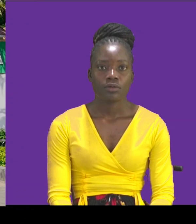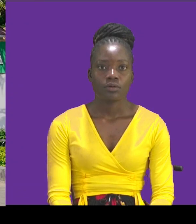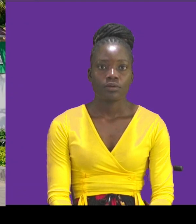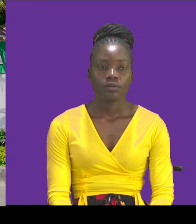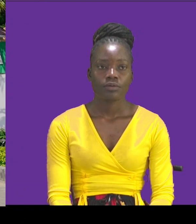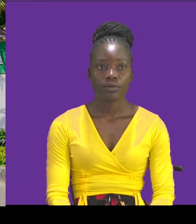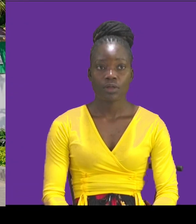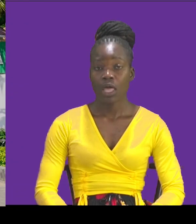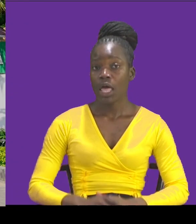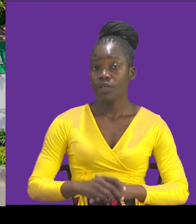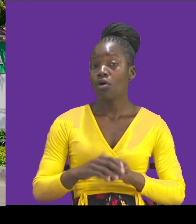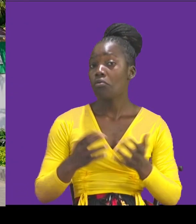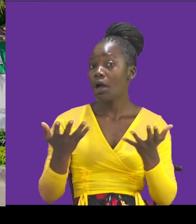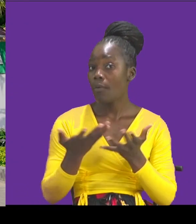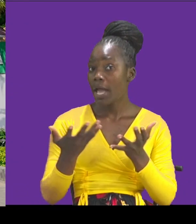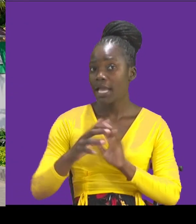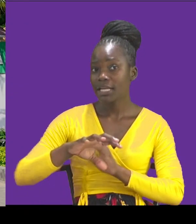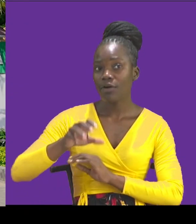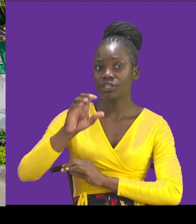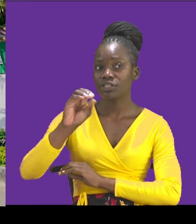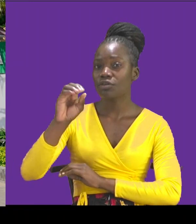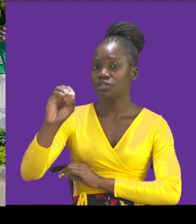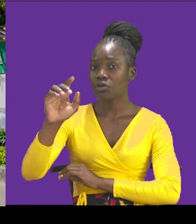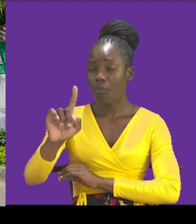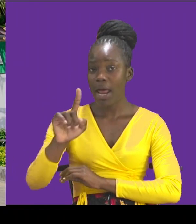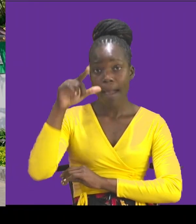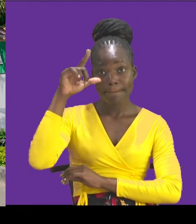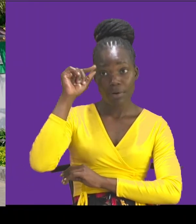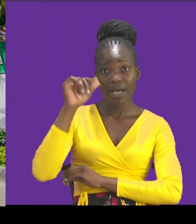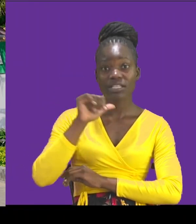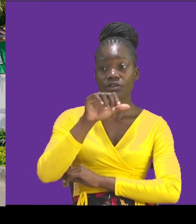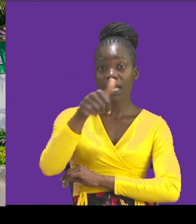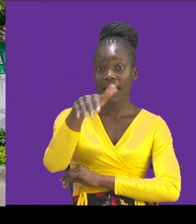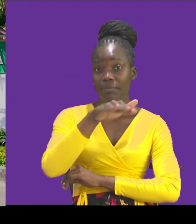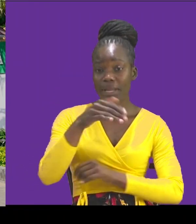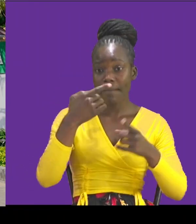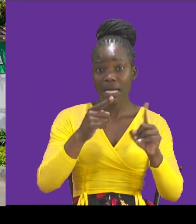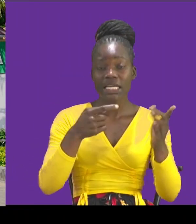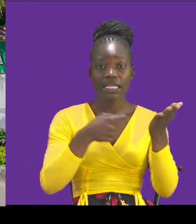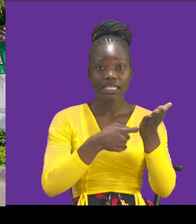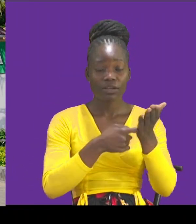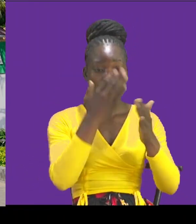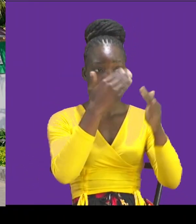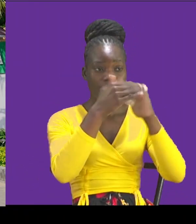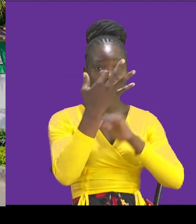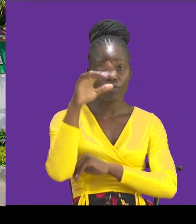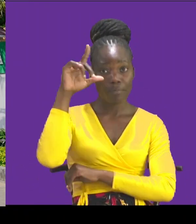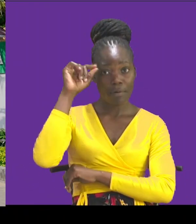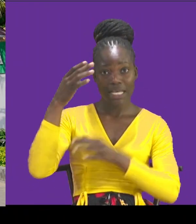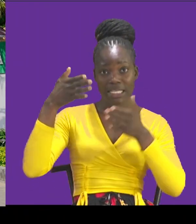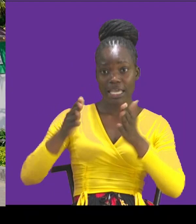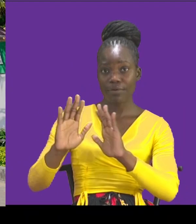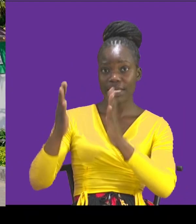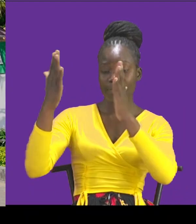We are at County 001, the county of Mombasa and not any other place but Technical University of Mombasa where we are celebrating